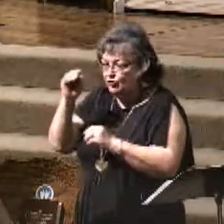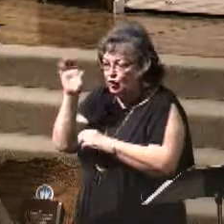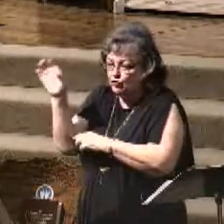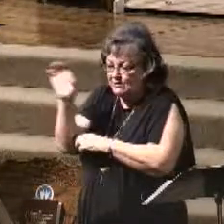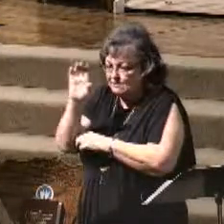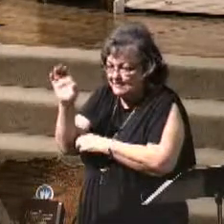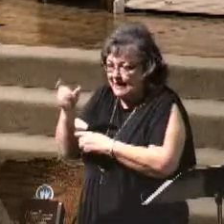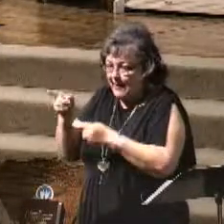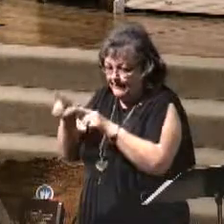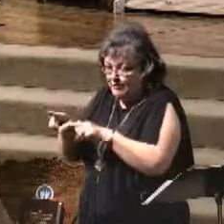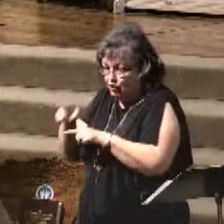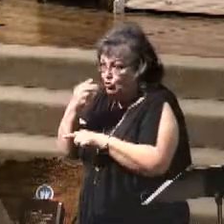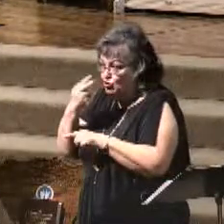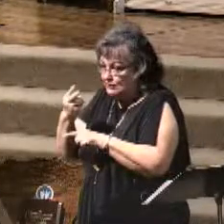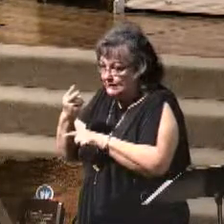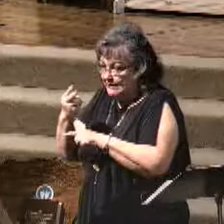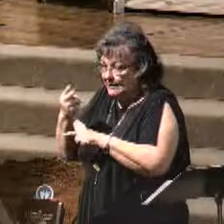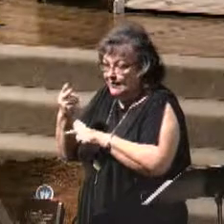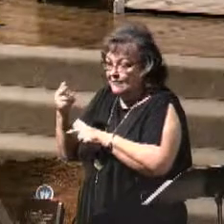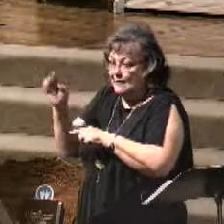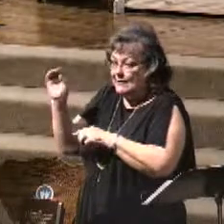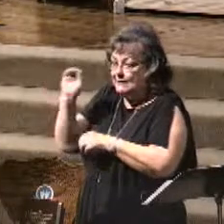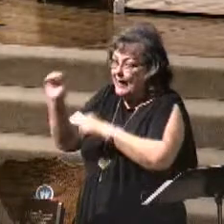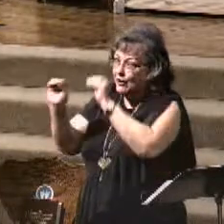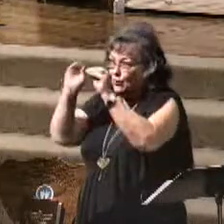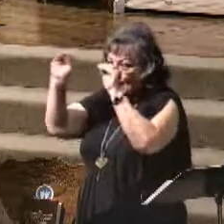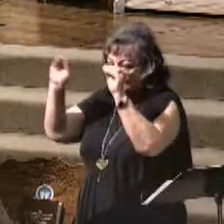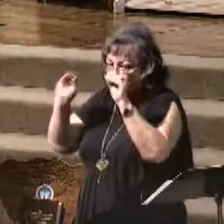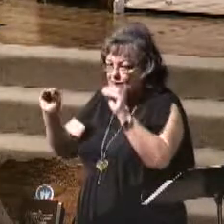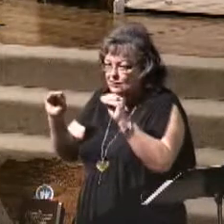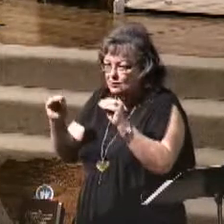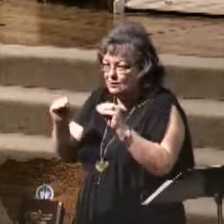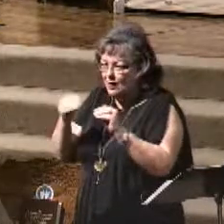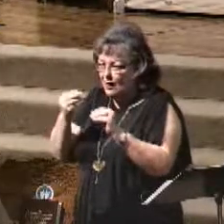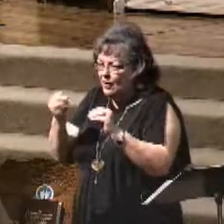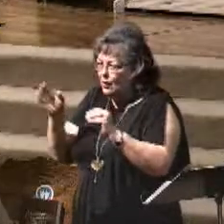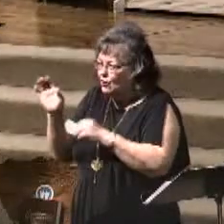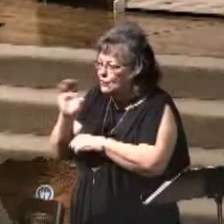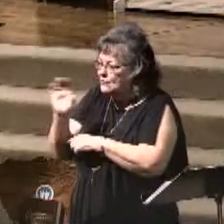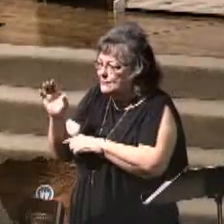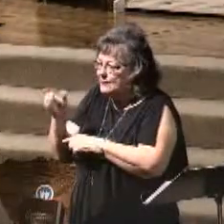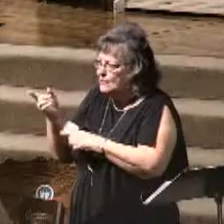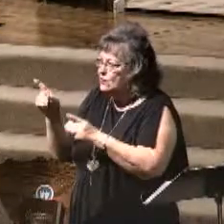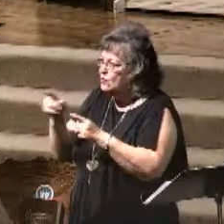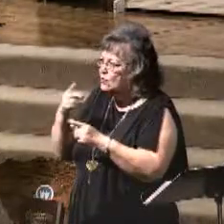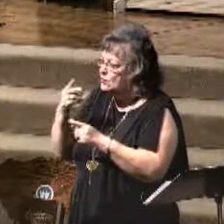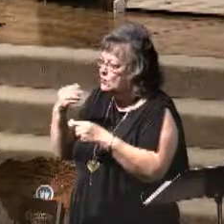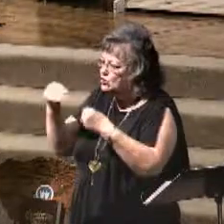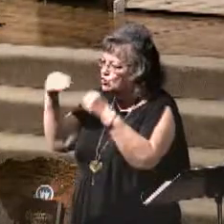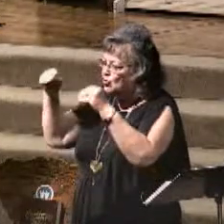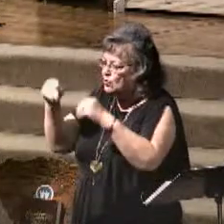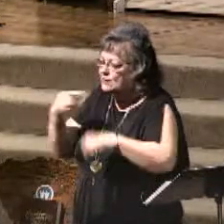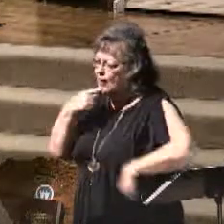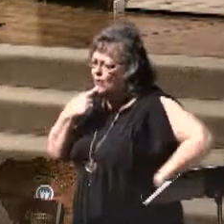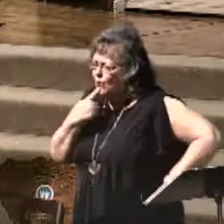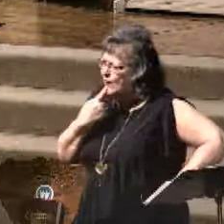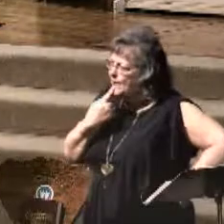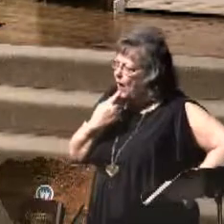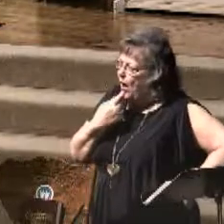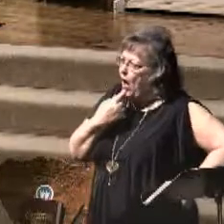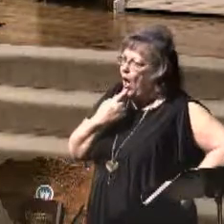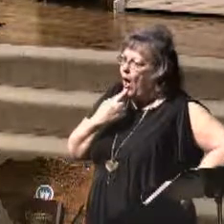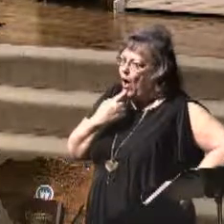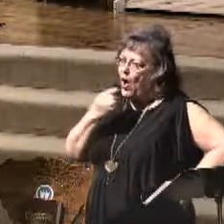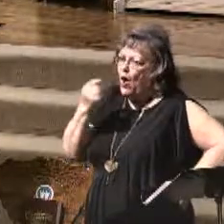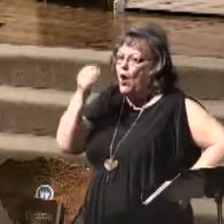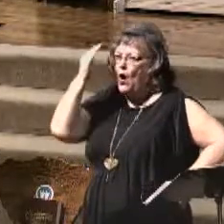And when you see the decorations of Christmas going up, and you say, wait a minute, what, what, what? And you realize that Thanksgiving is